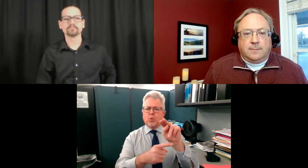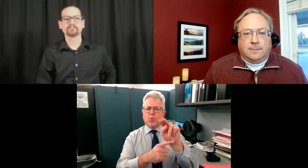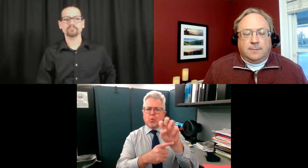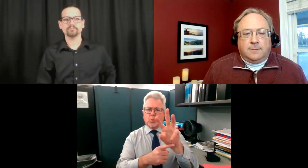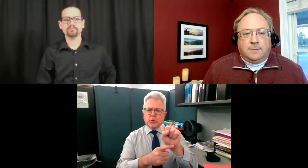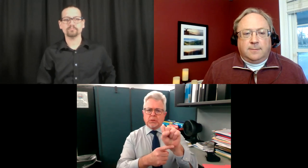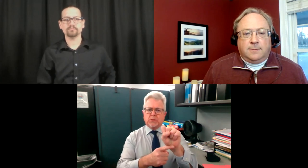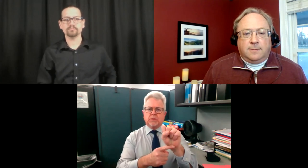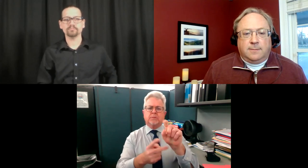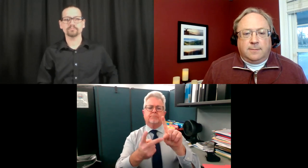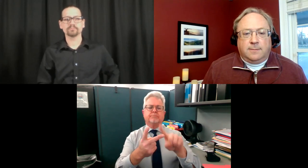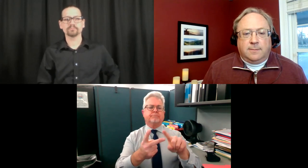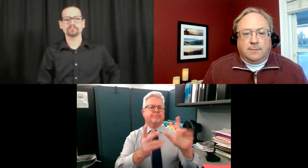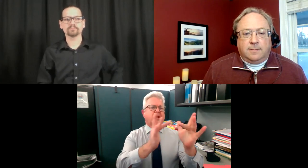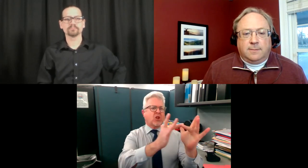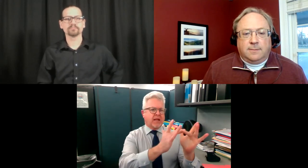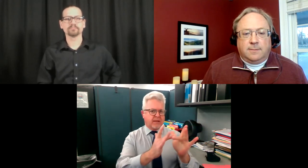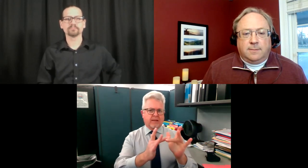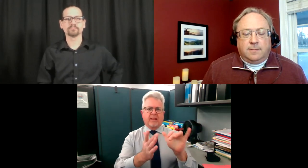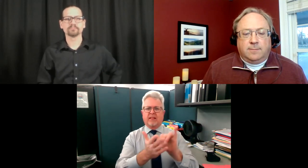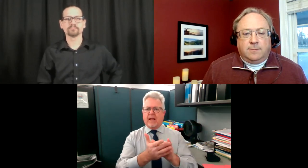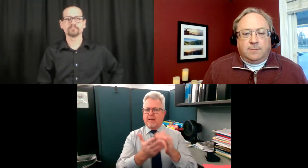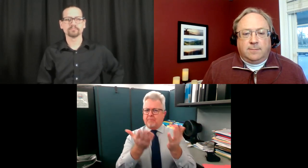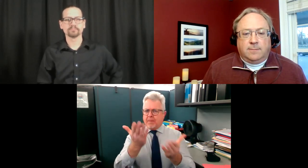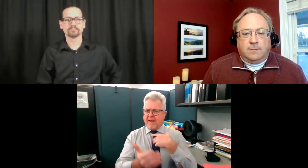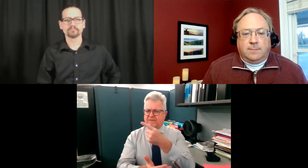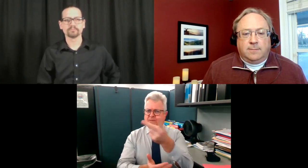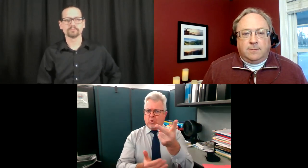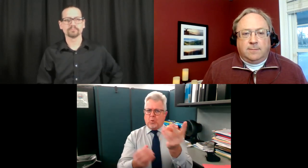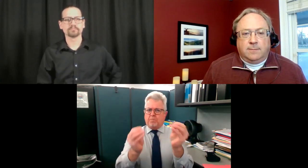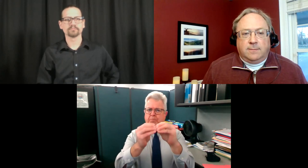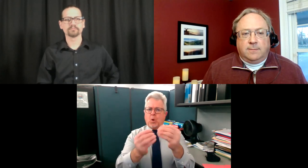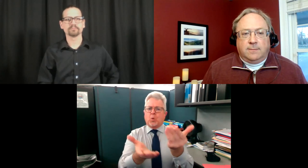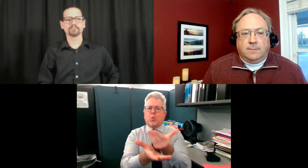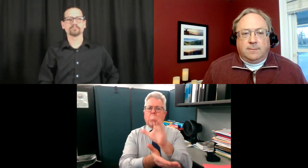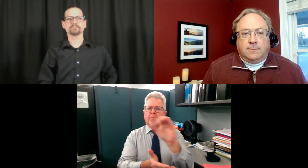So we are seeing on the news and on the internet